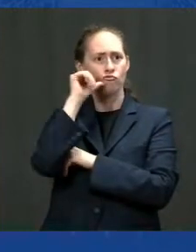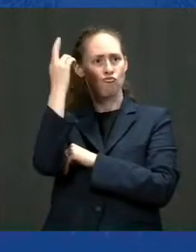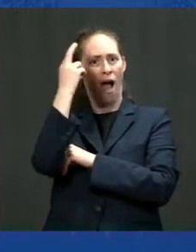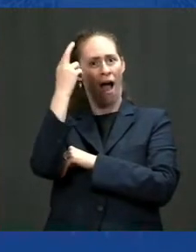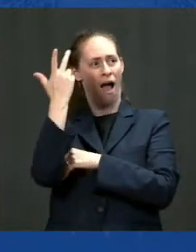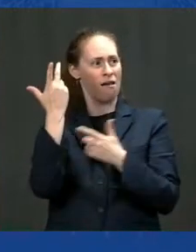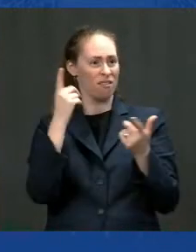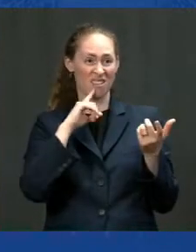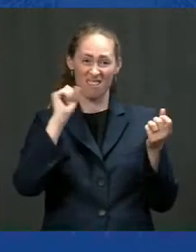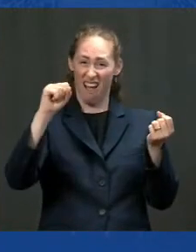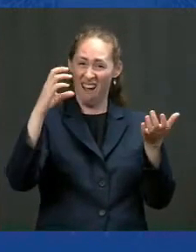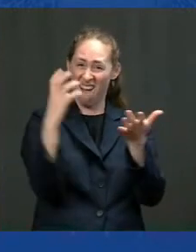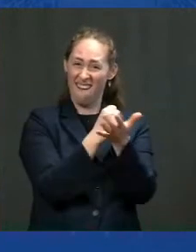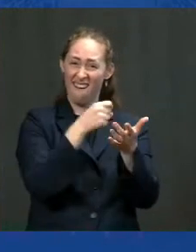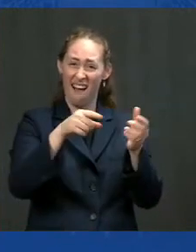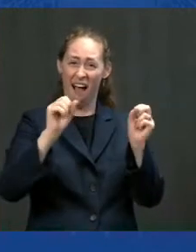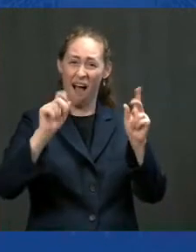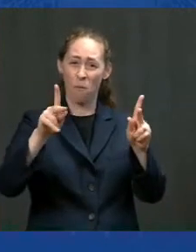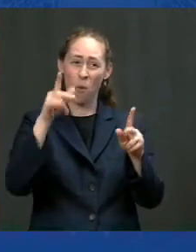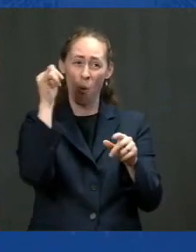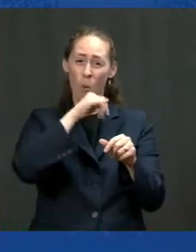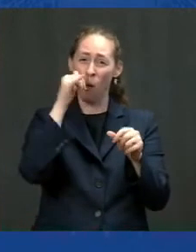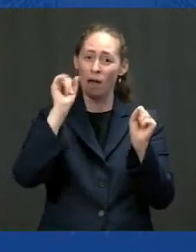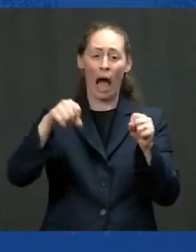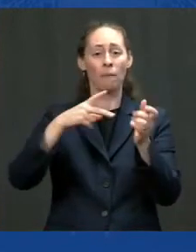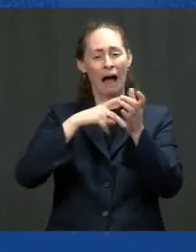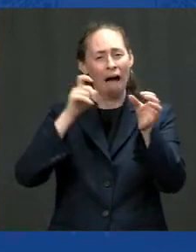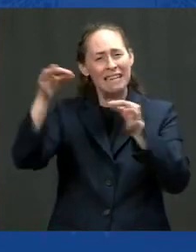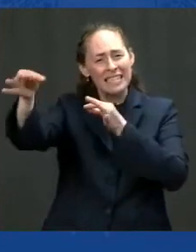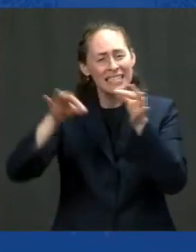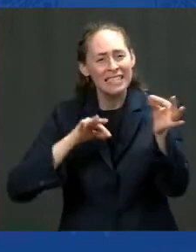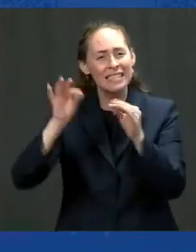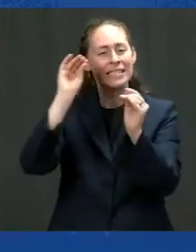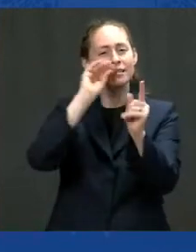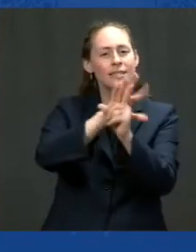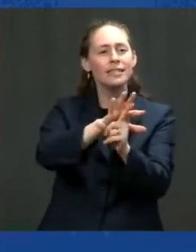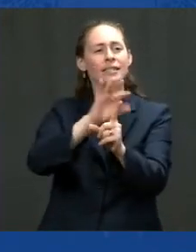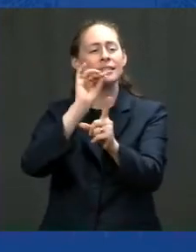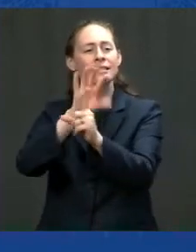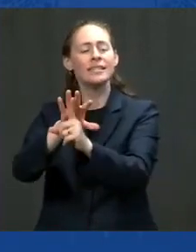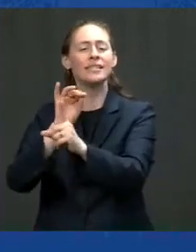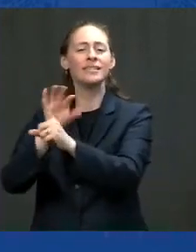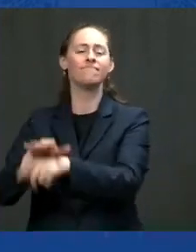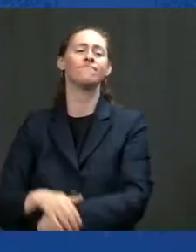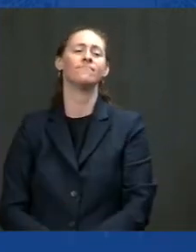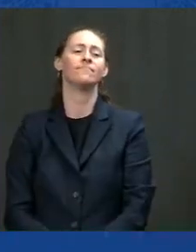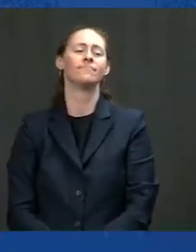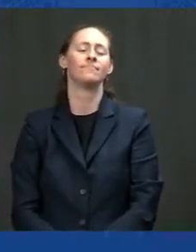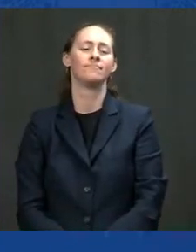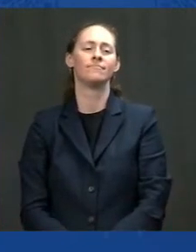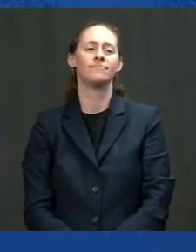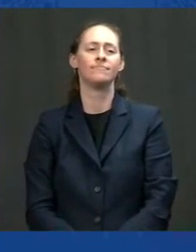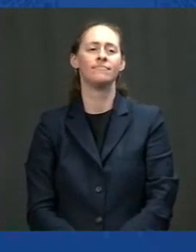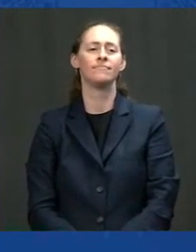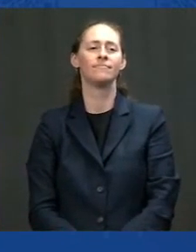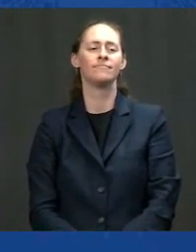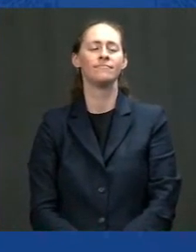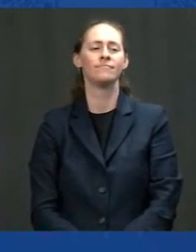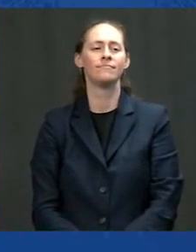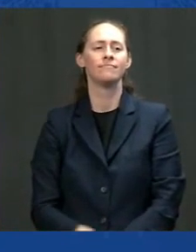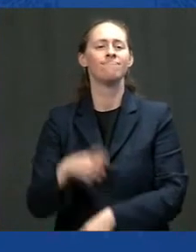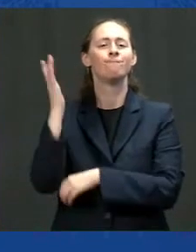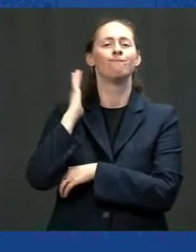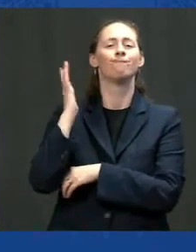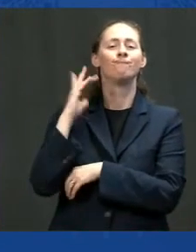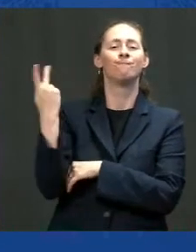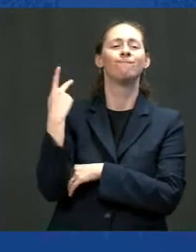And we've got to know that I used to have a great friend. A friend who was a great friend who used to play for Providence College back in the days